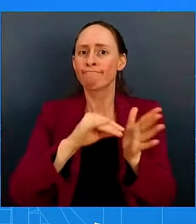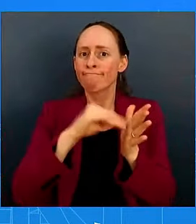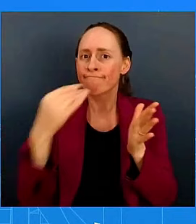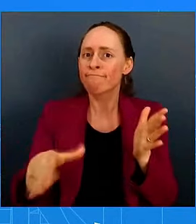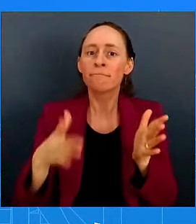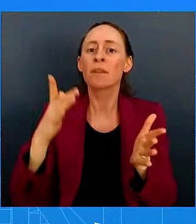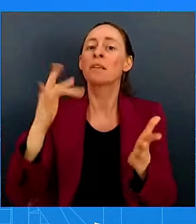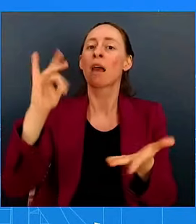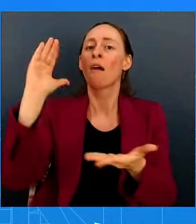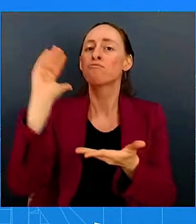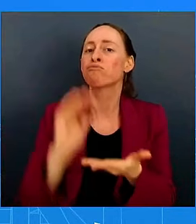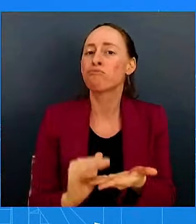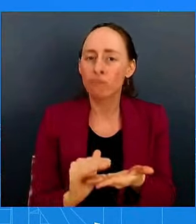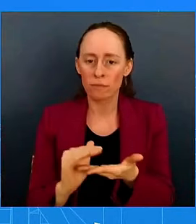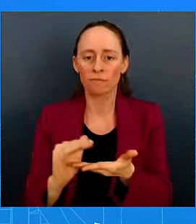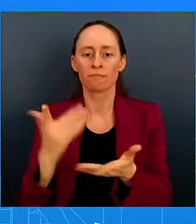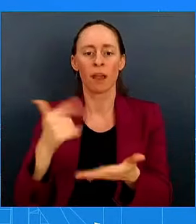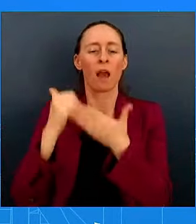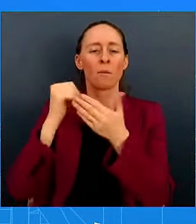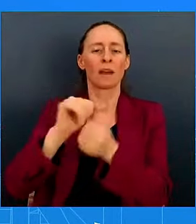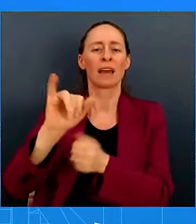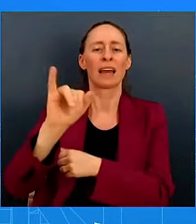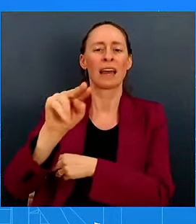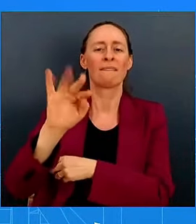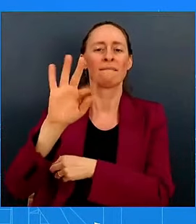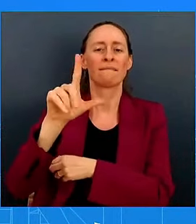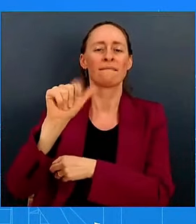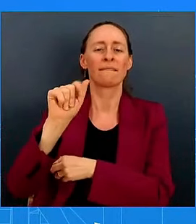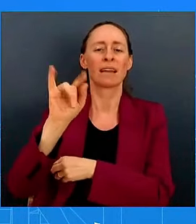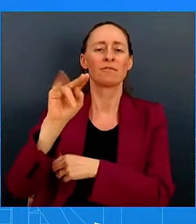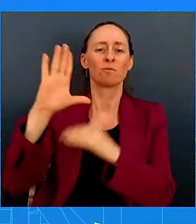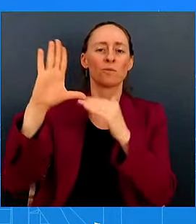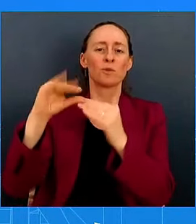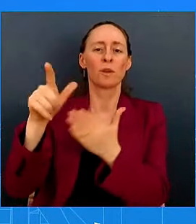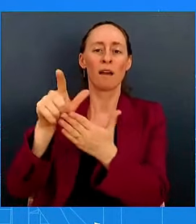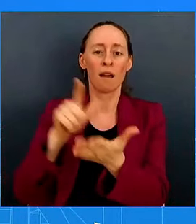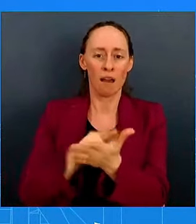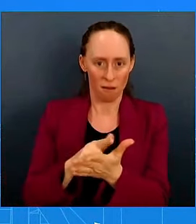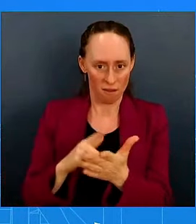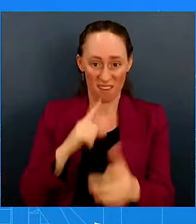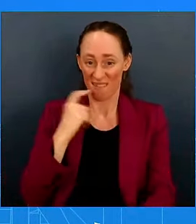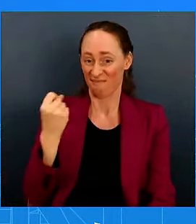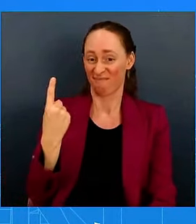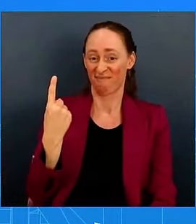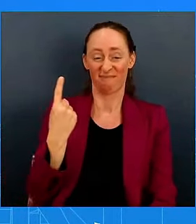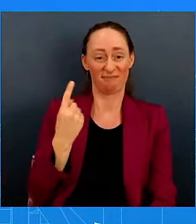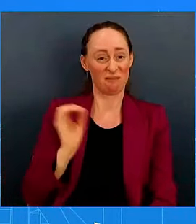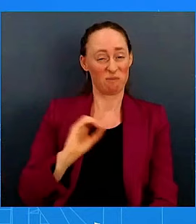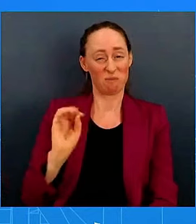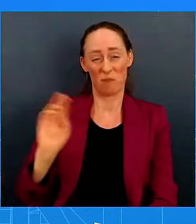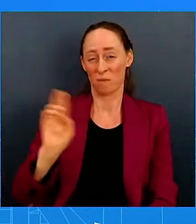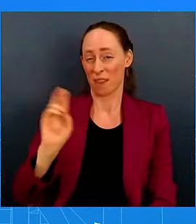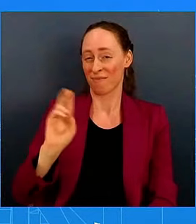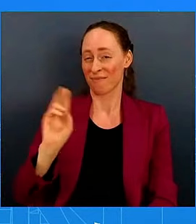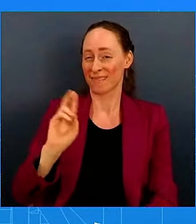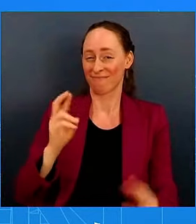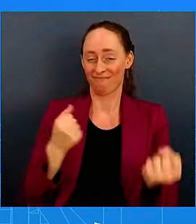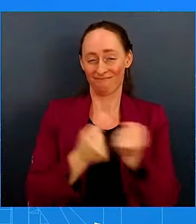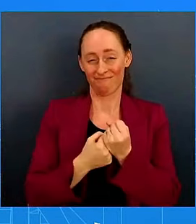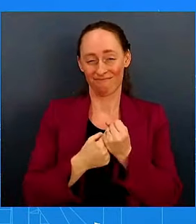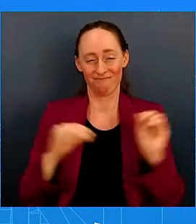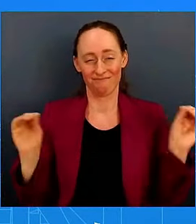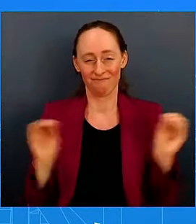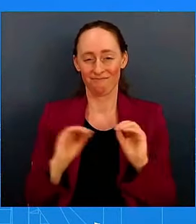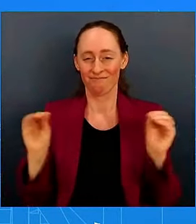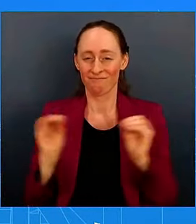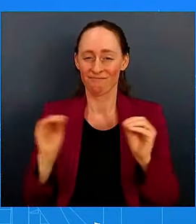voted for that. And that was something that you've heard from elected officials for years that they wanted to beat Big Pharma. This president was able to do that. So